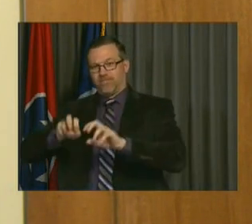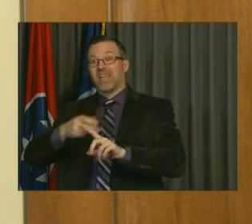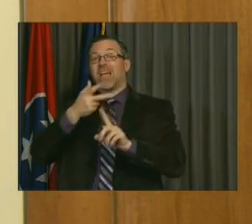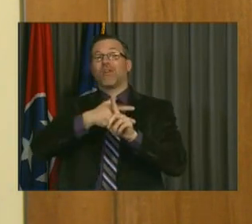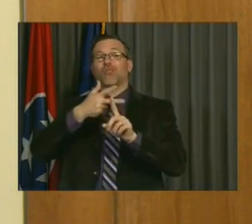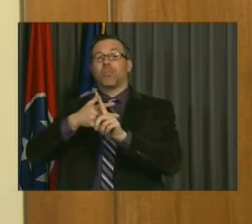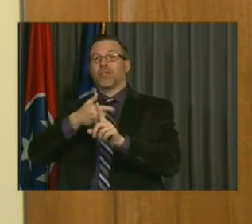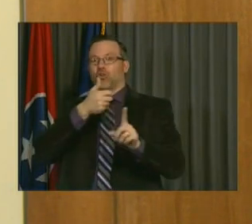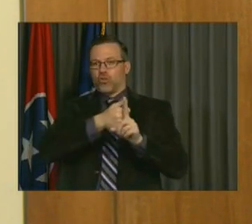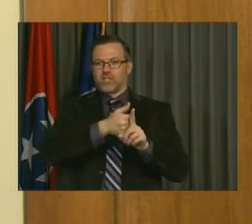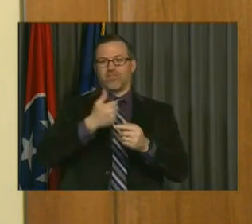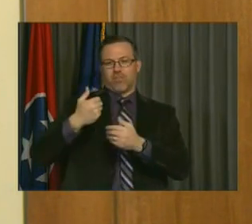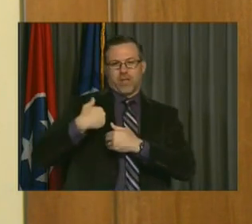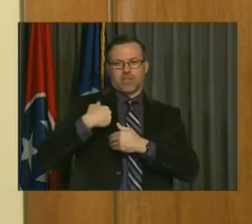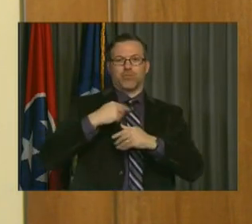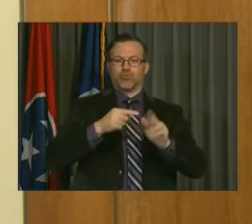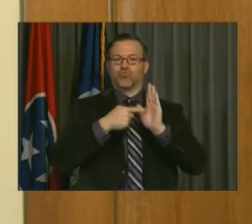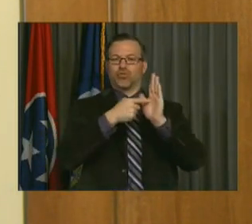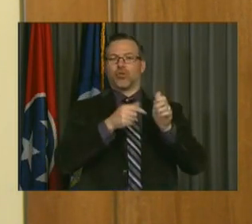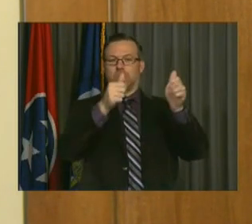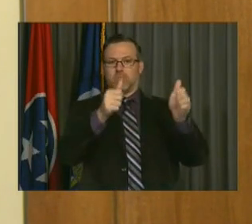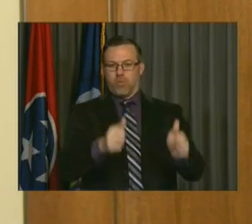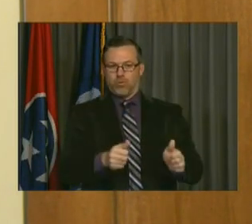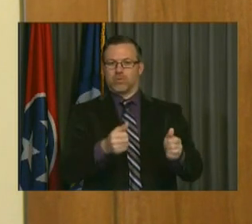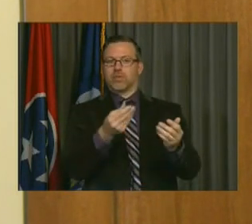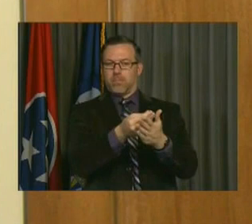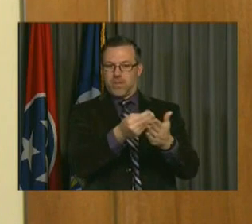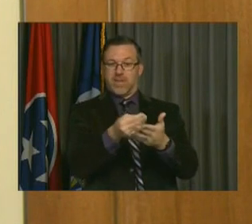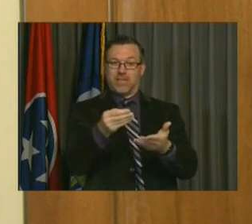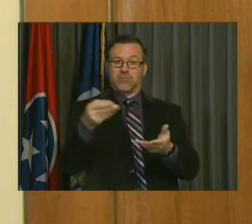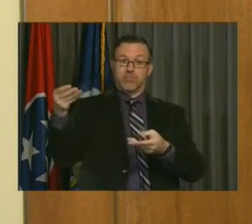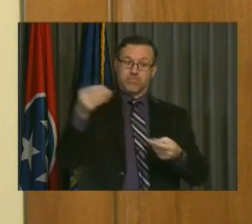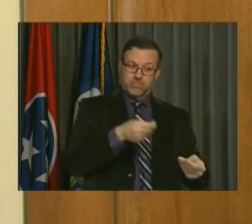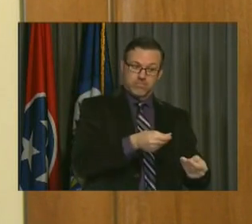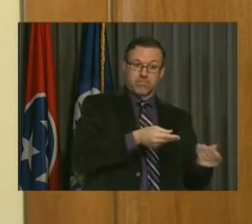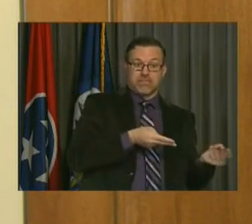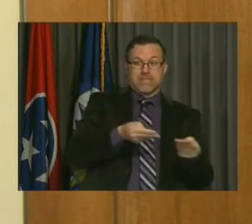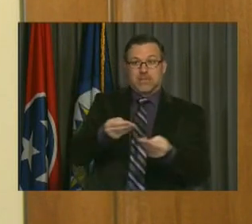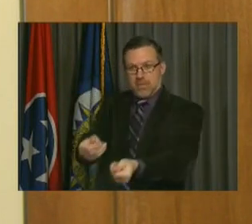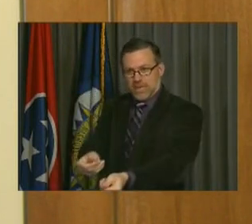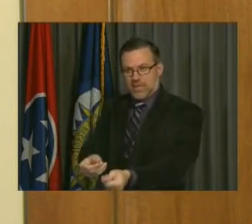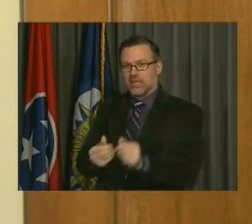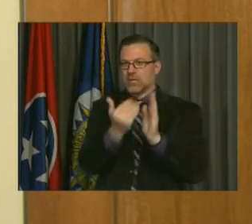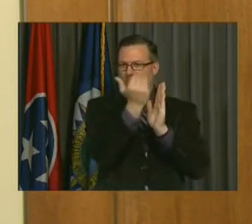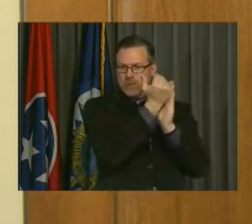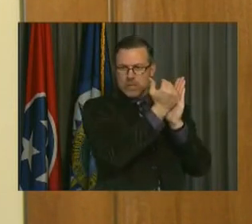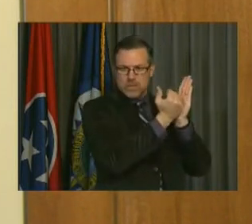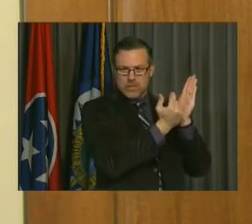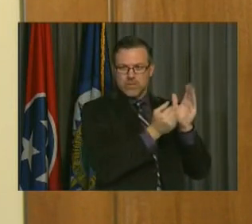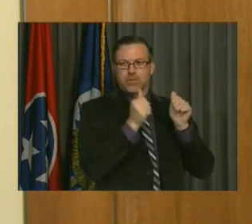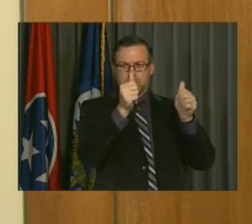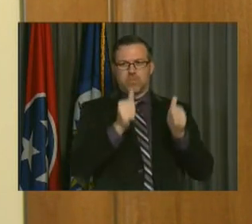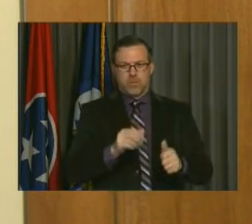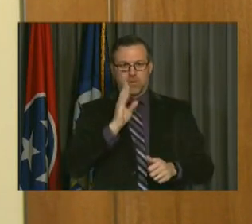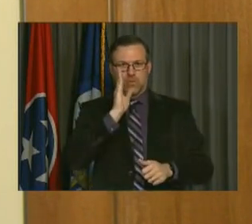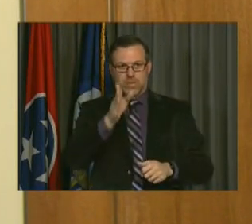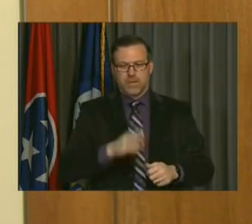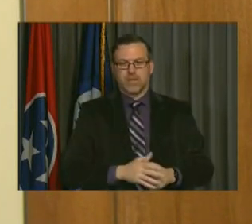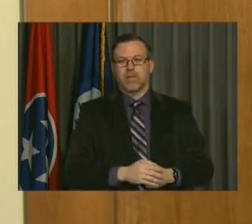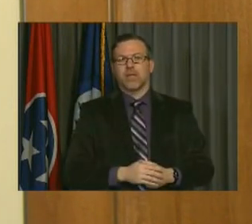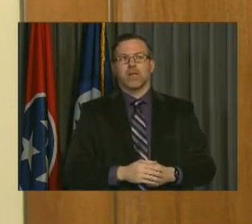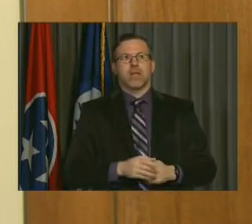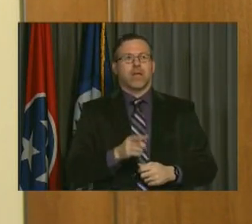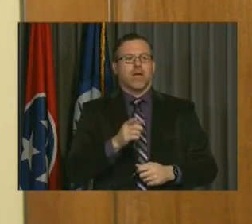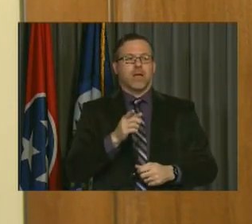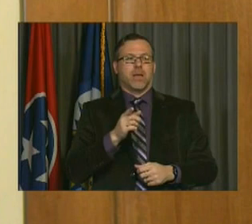that's how that money's coming in and where it's going. Of course, underneath all that is what I think you referred to there as the guidelines and the